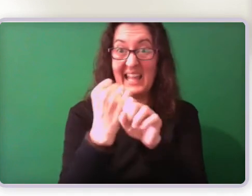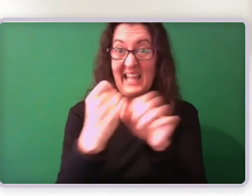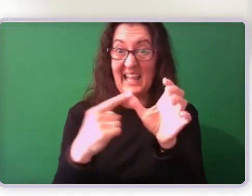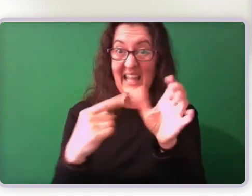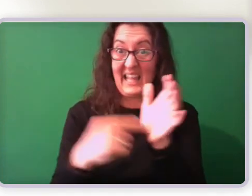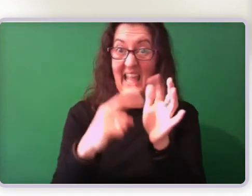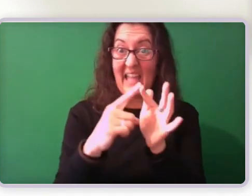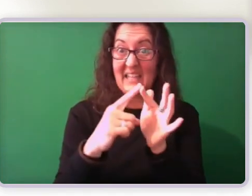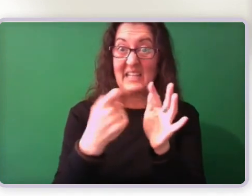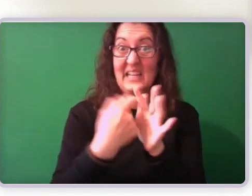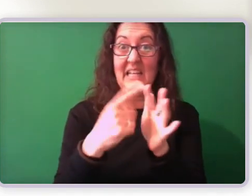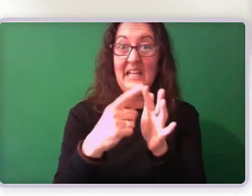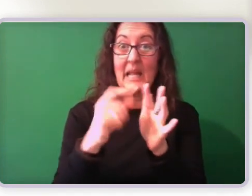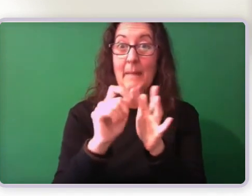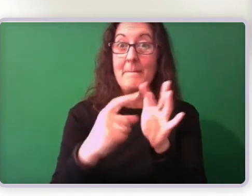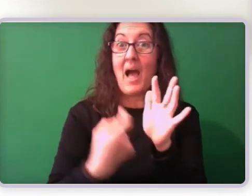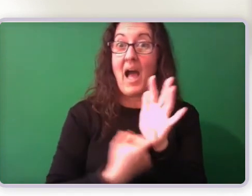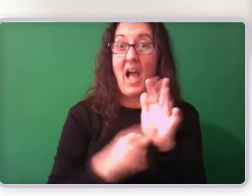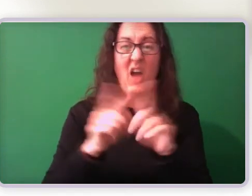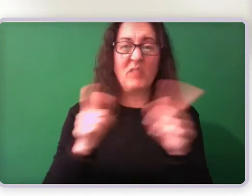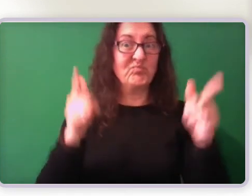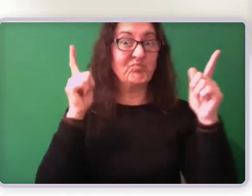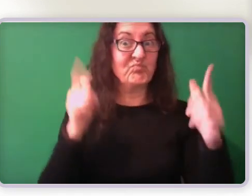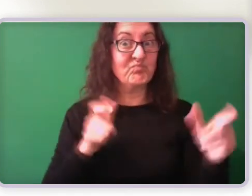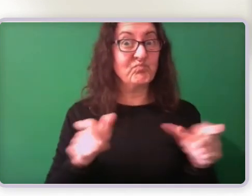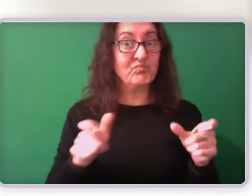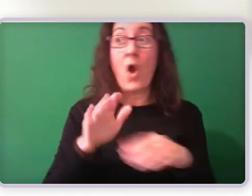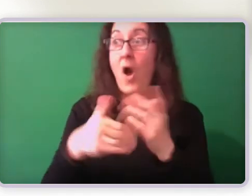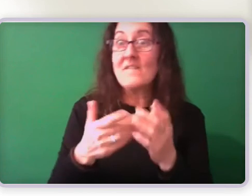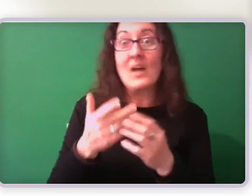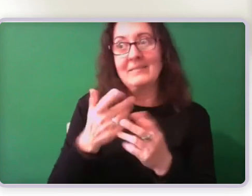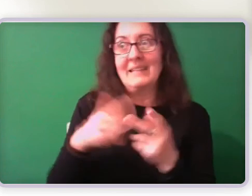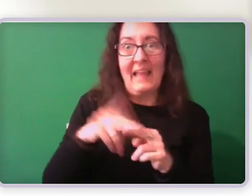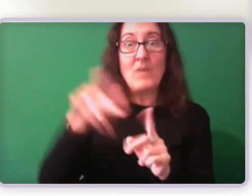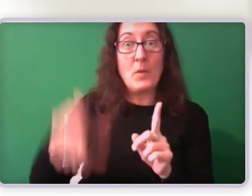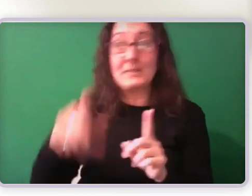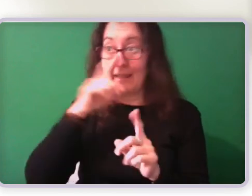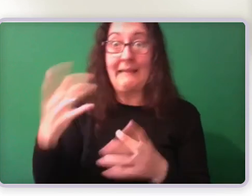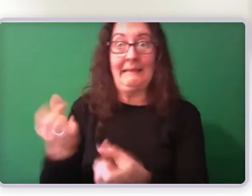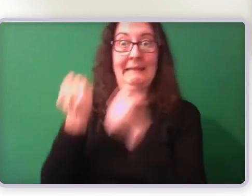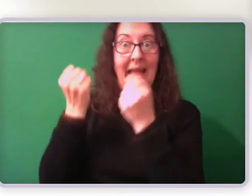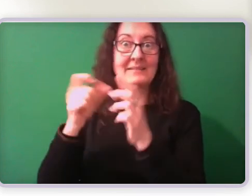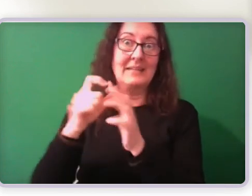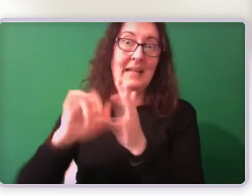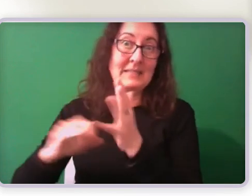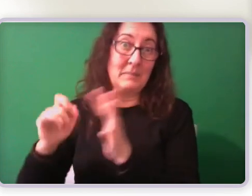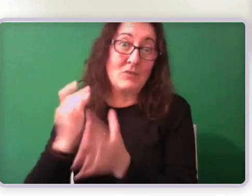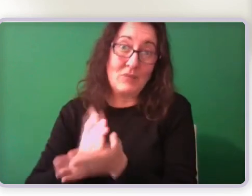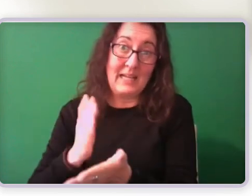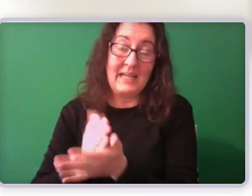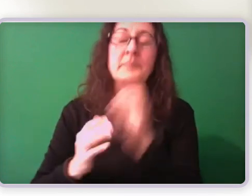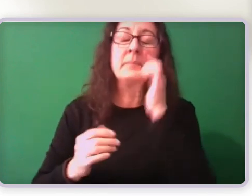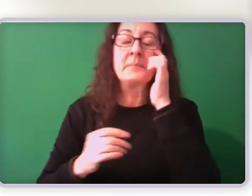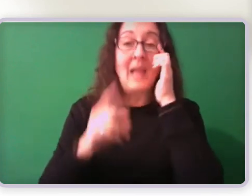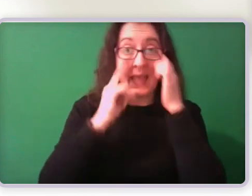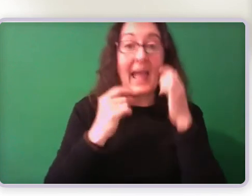We include information for the doctors so that they can get help directly. If they want, they can jump on DSP help